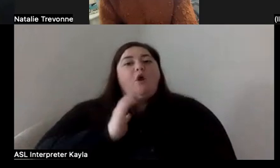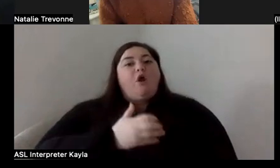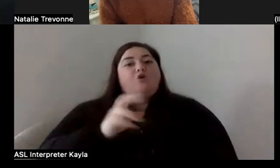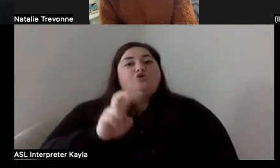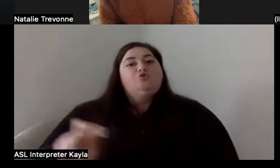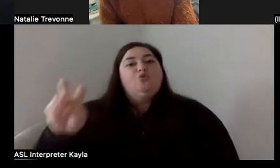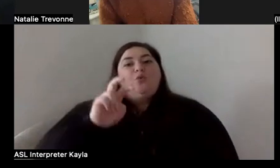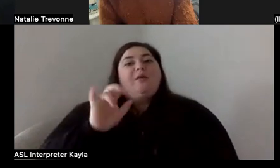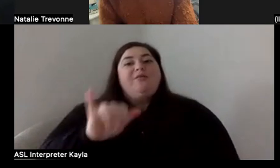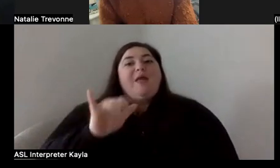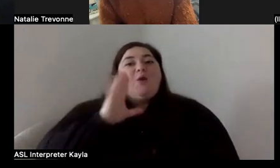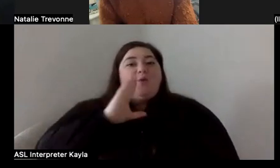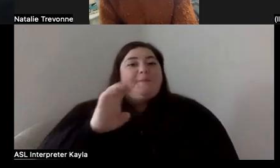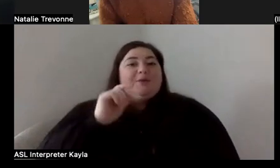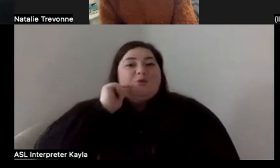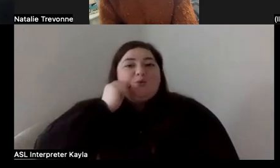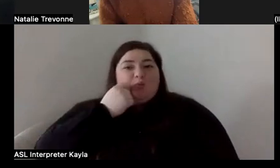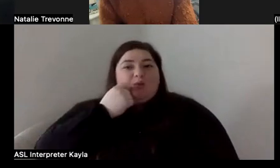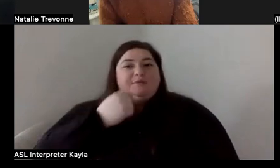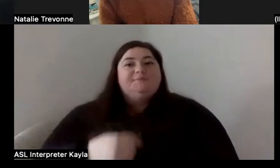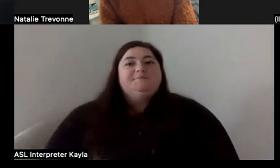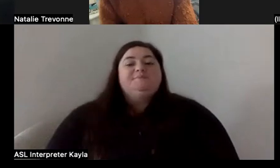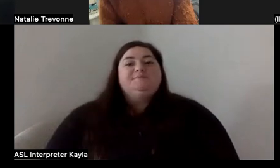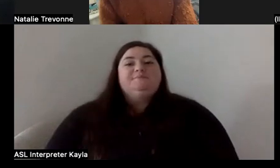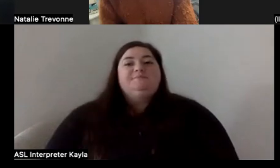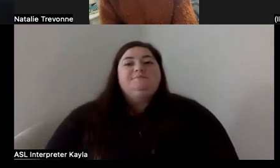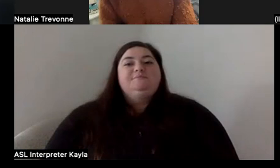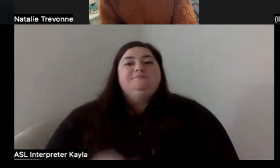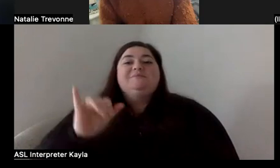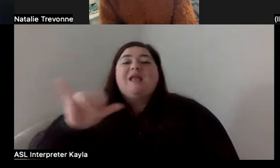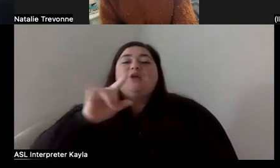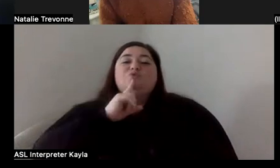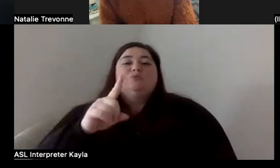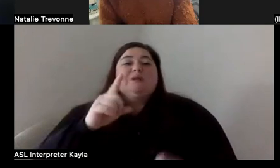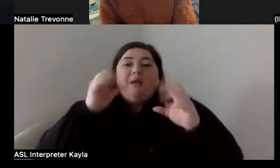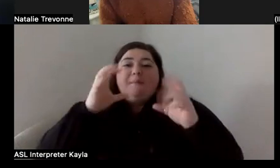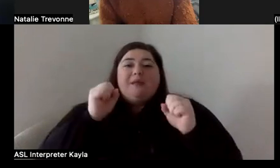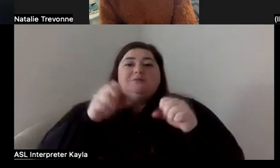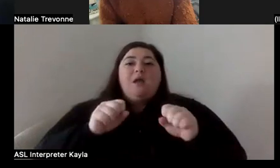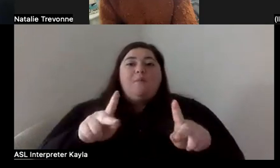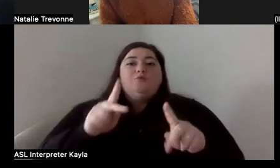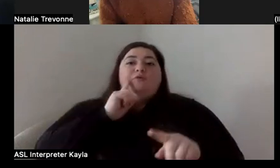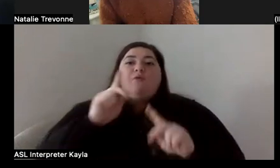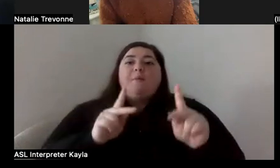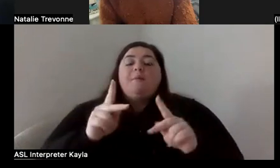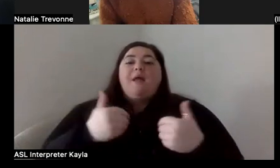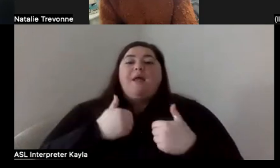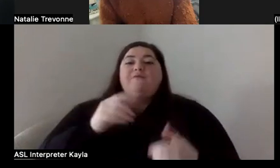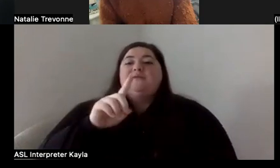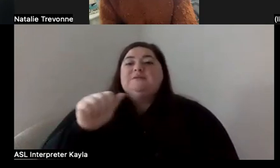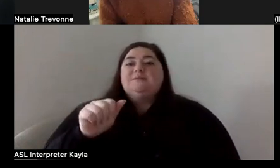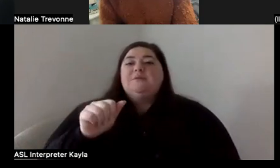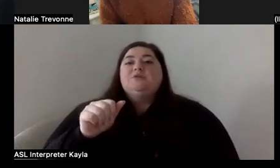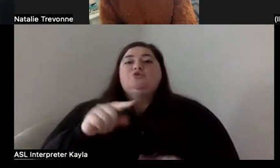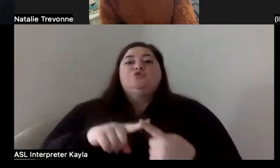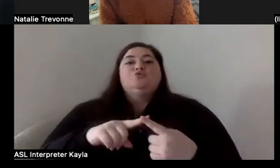would be really, really cool. It's a groundbreaking opportunity for people with disabilities to be